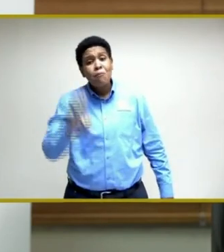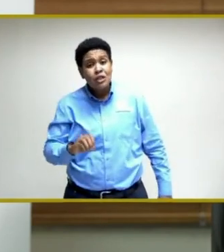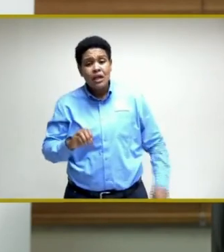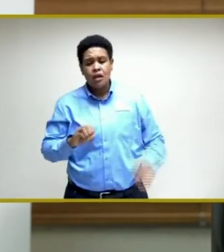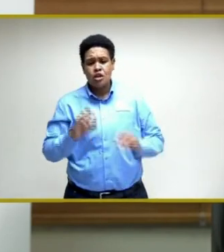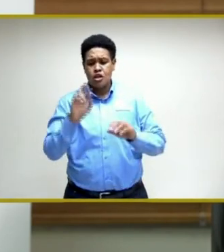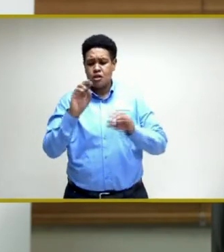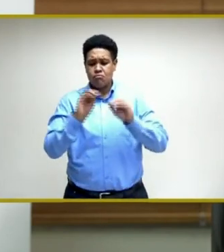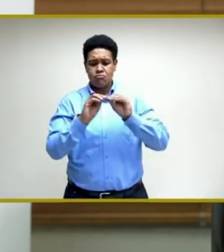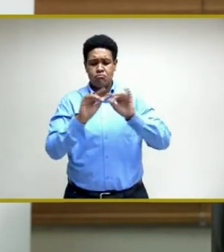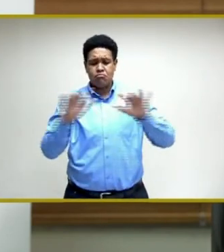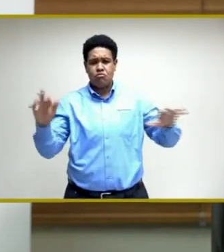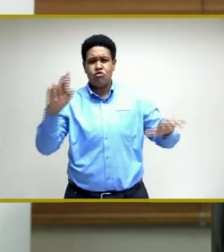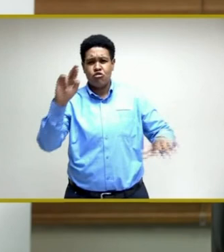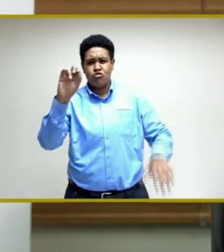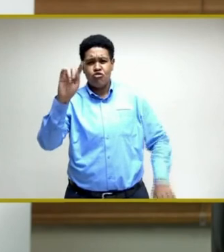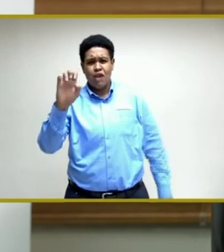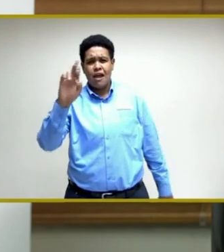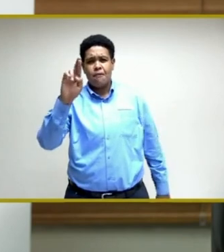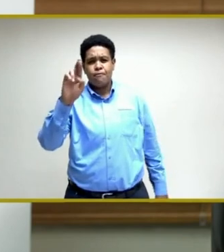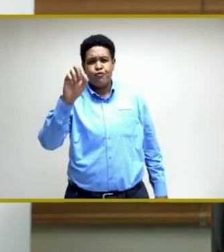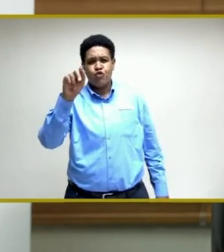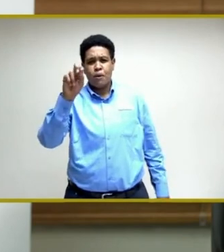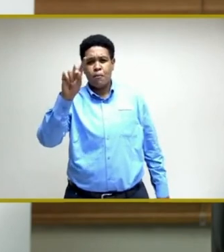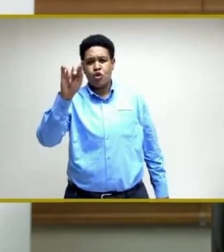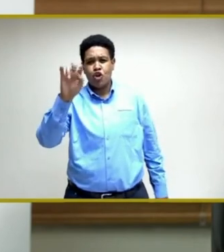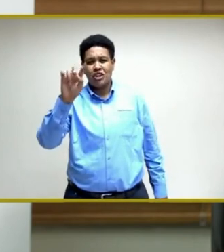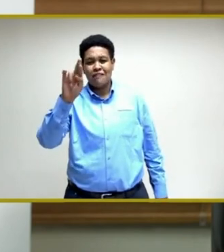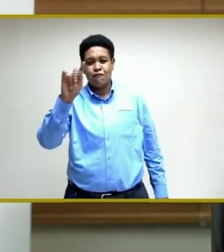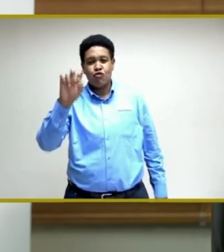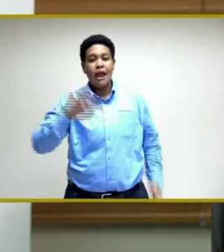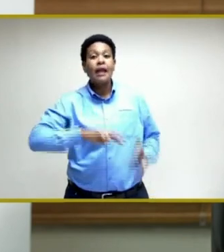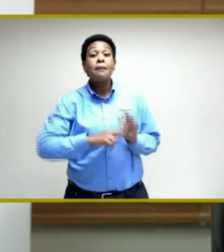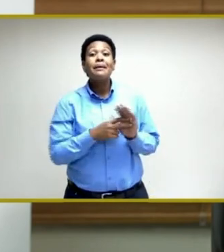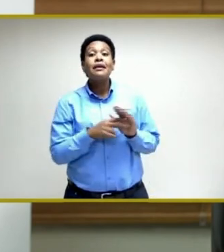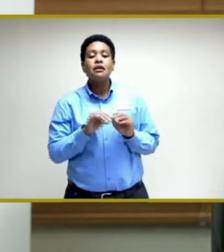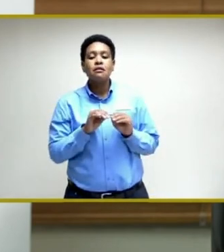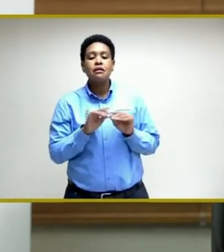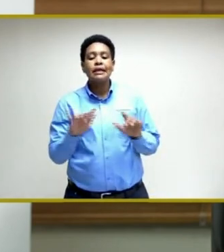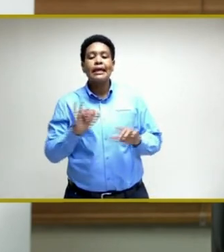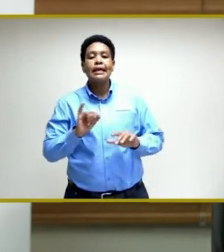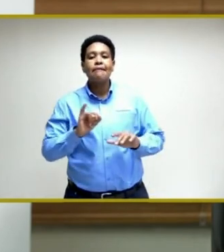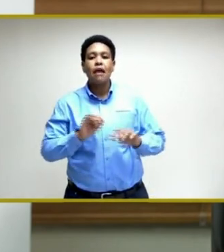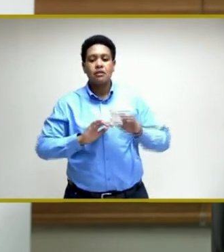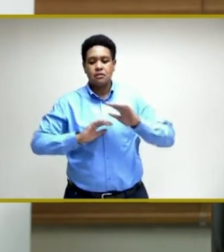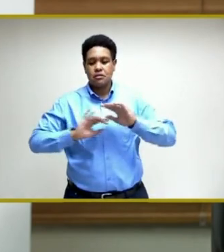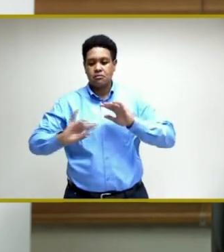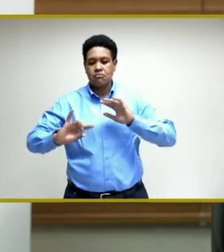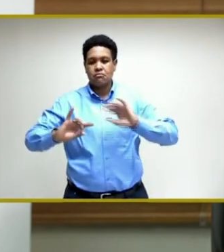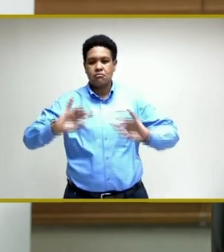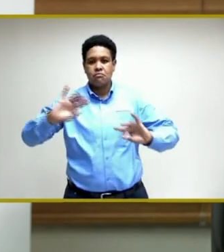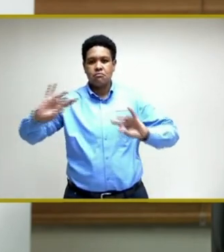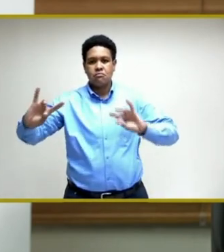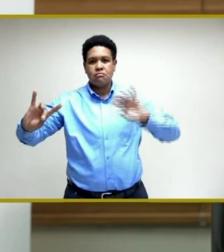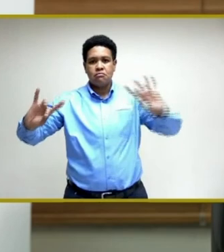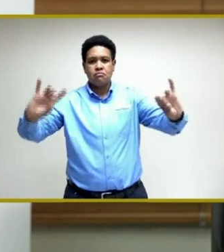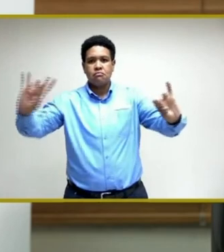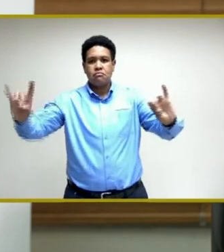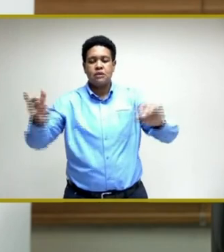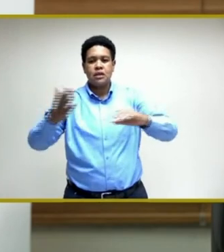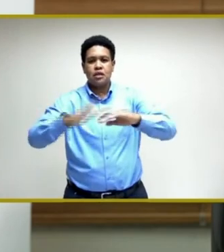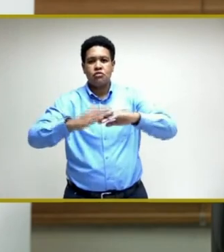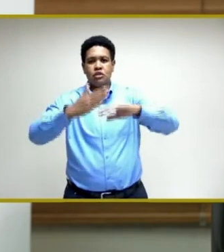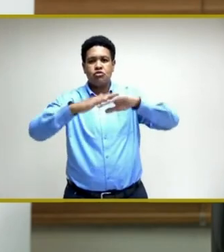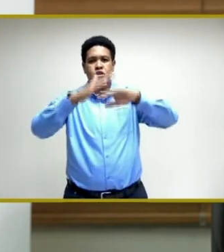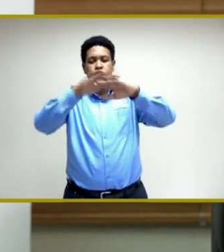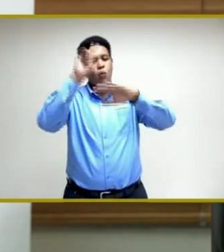infecting at a rate that continues to increase and increase exponentially because we